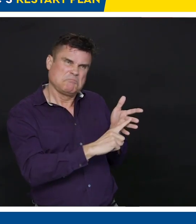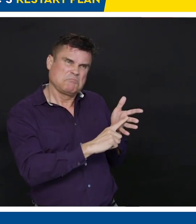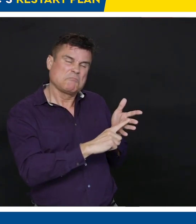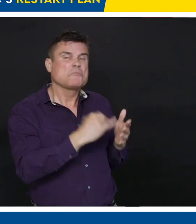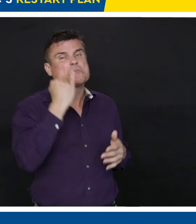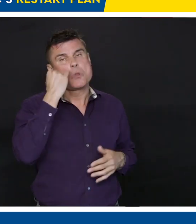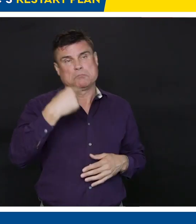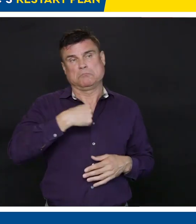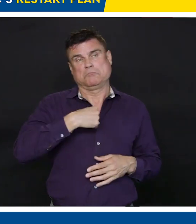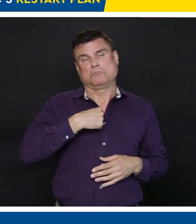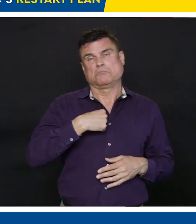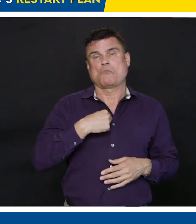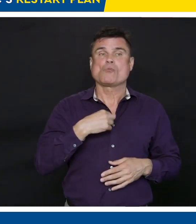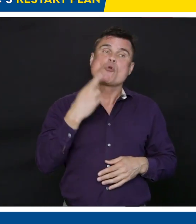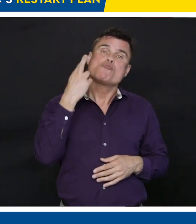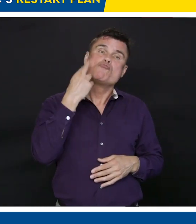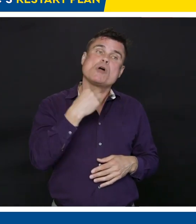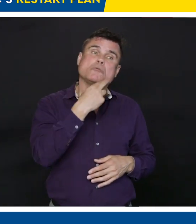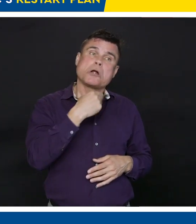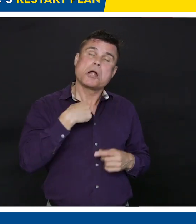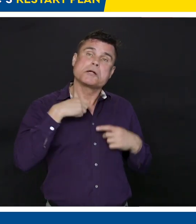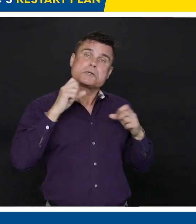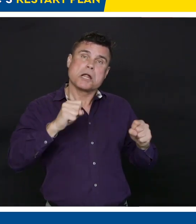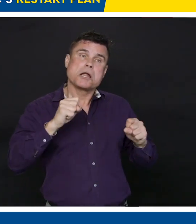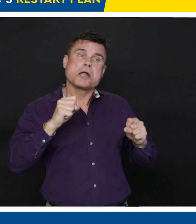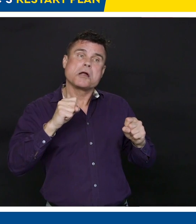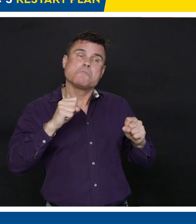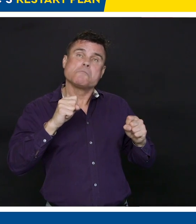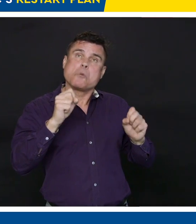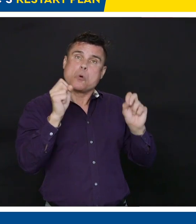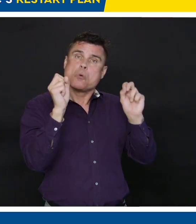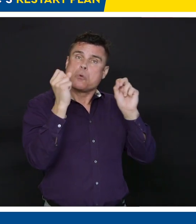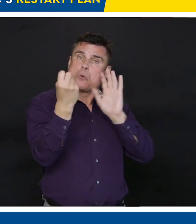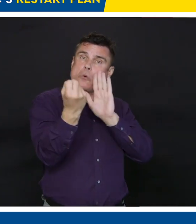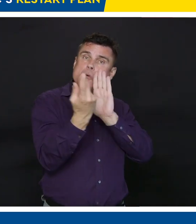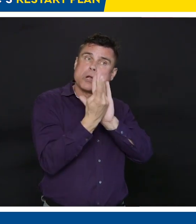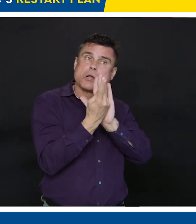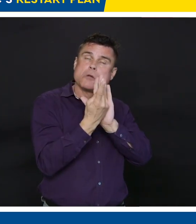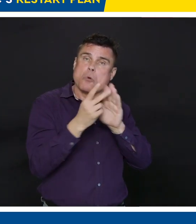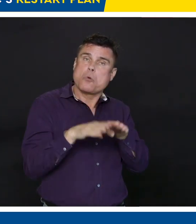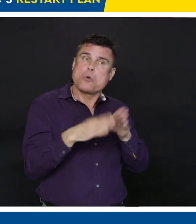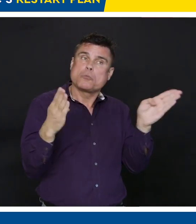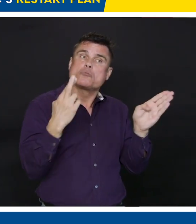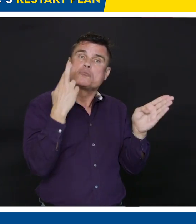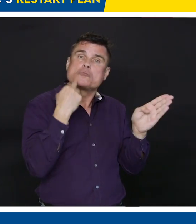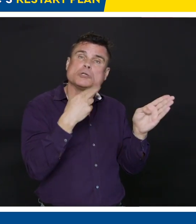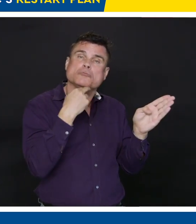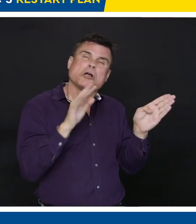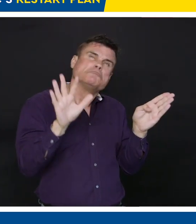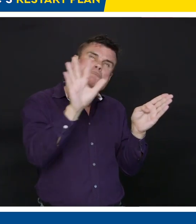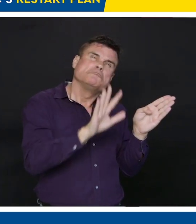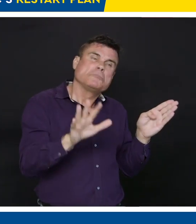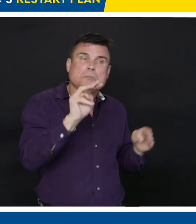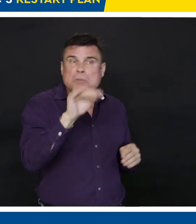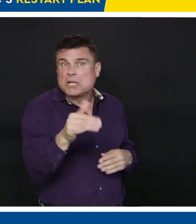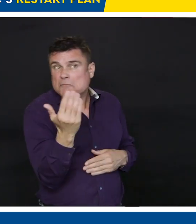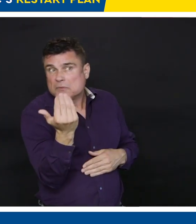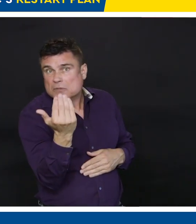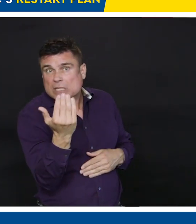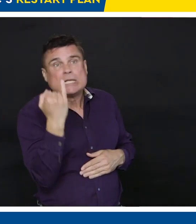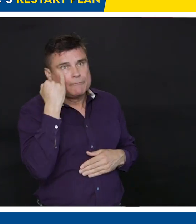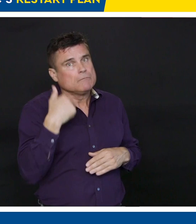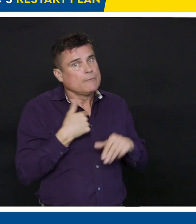open my restaurant on May 15th if I make the changes required under sort of the new rules? And secondly, the kids' sports